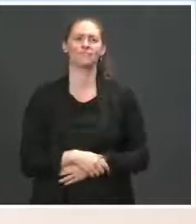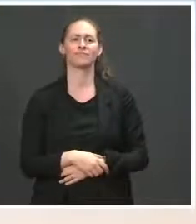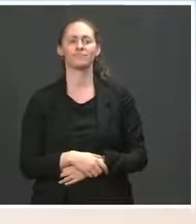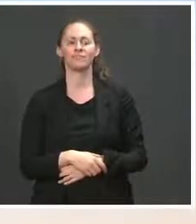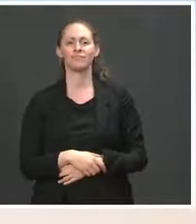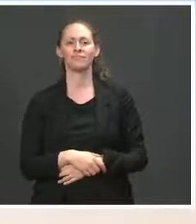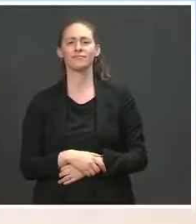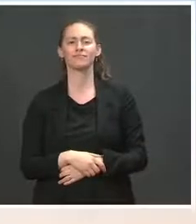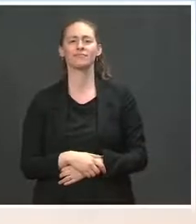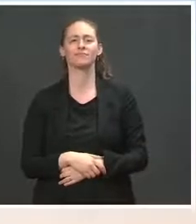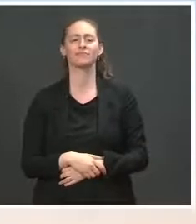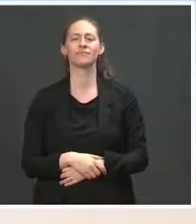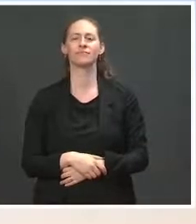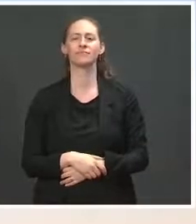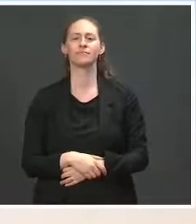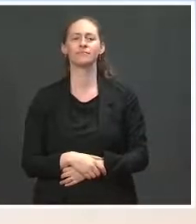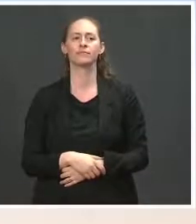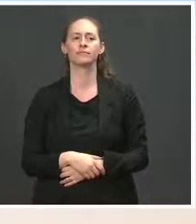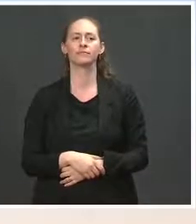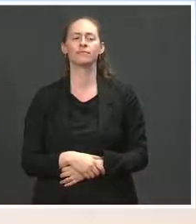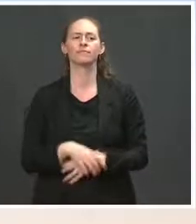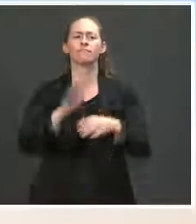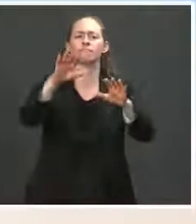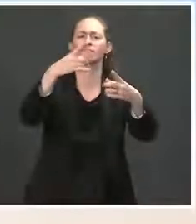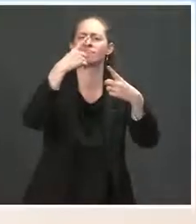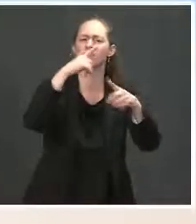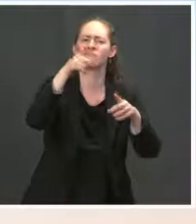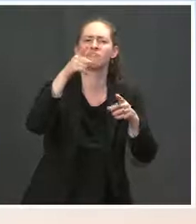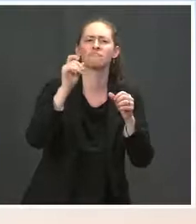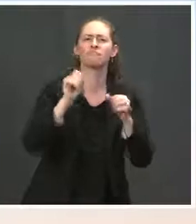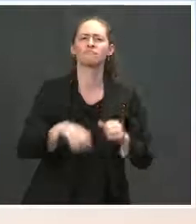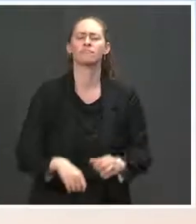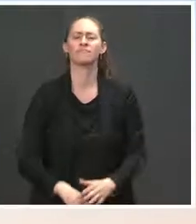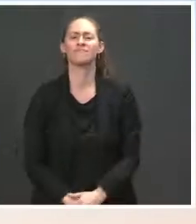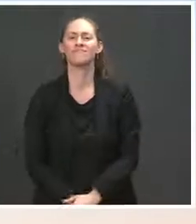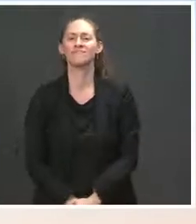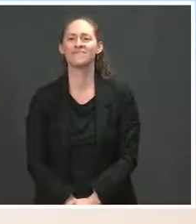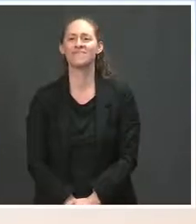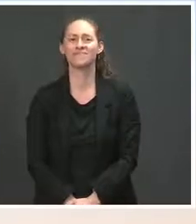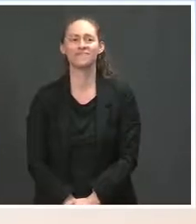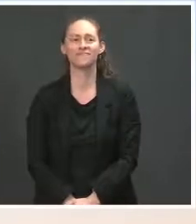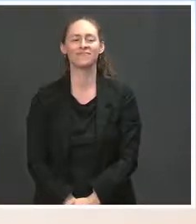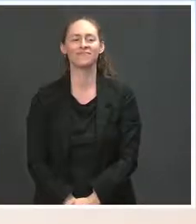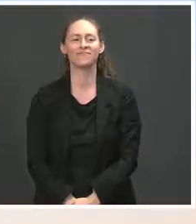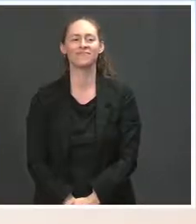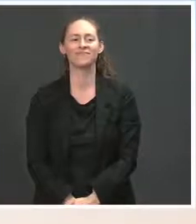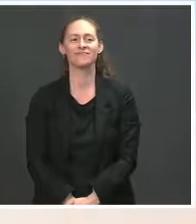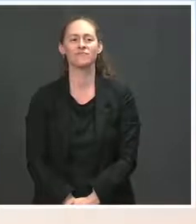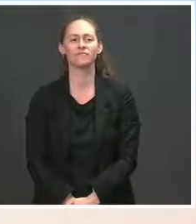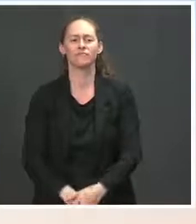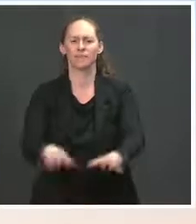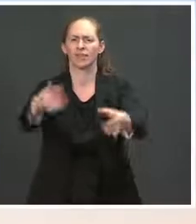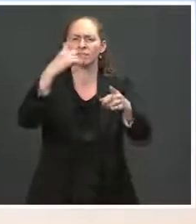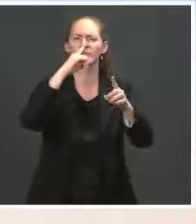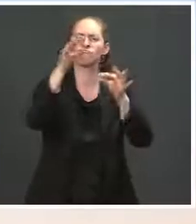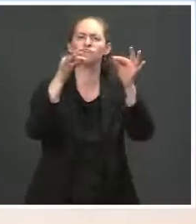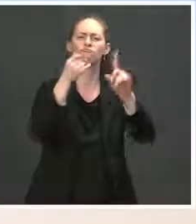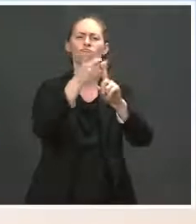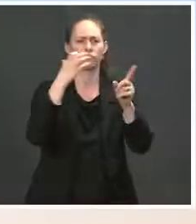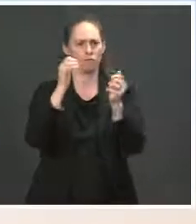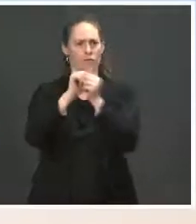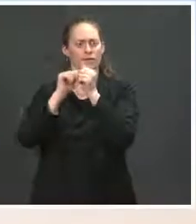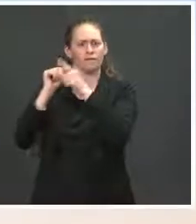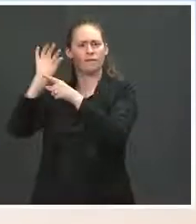us an update on the moratorium on fracking on federal lands new contracts? Ms. Thank you so much. So,